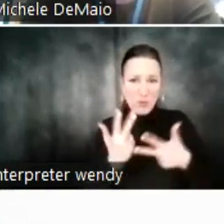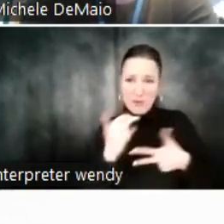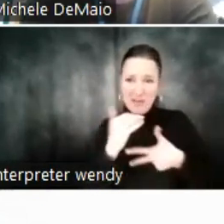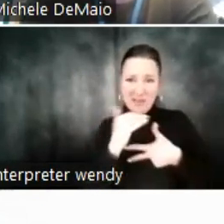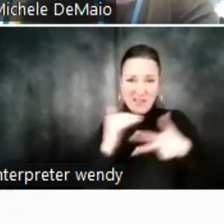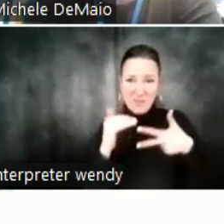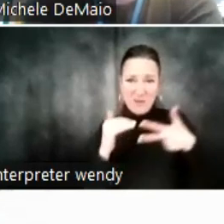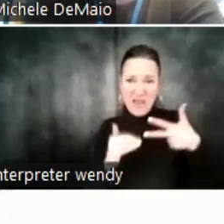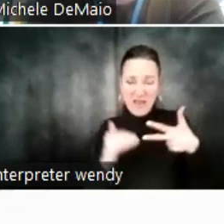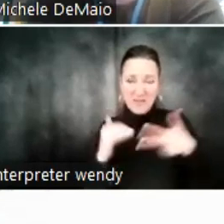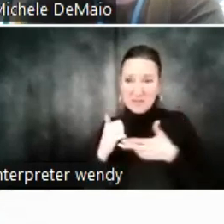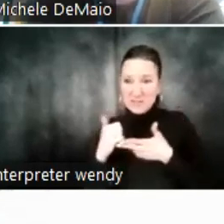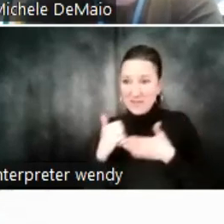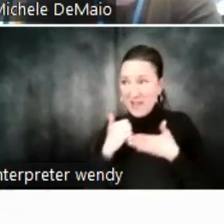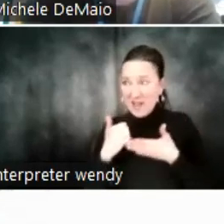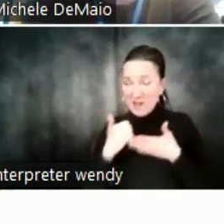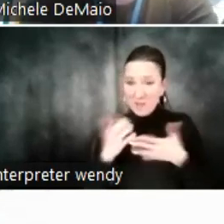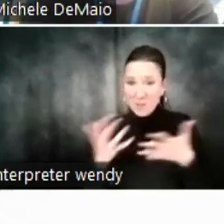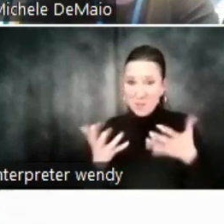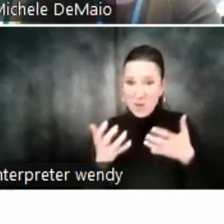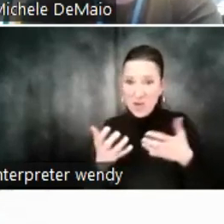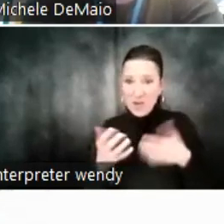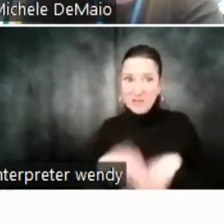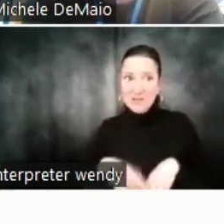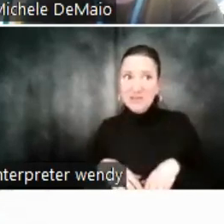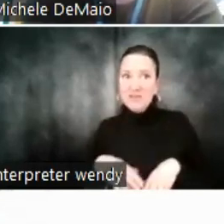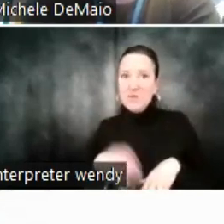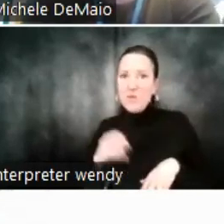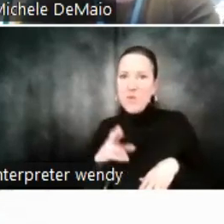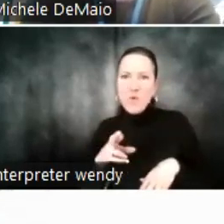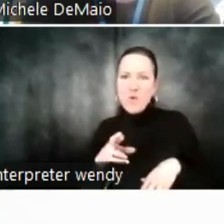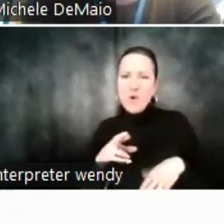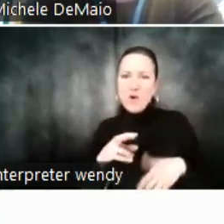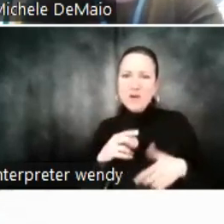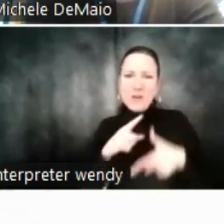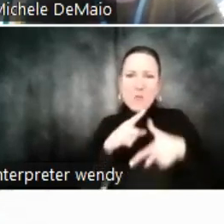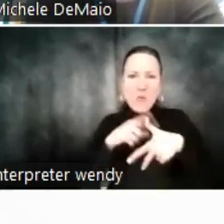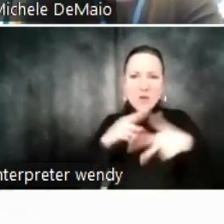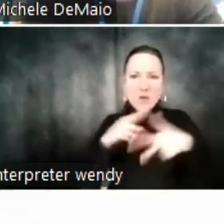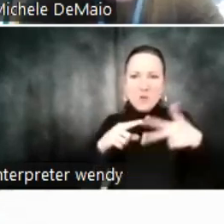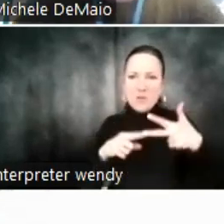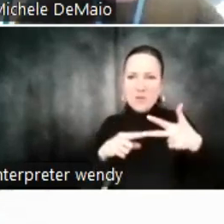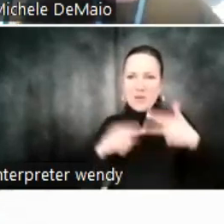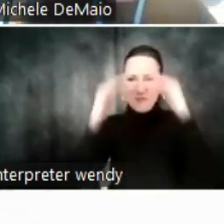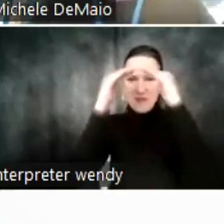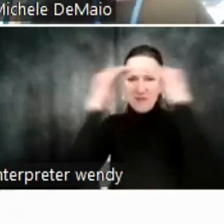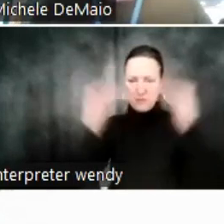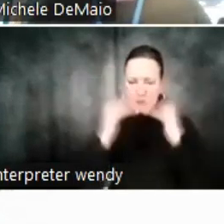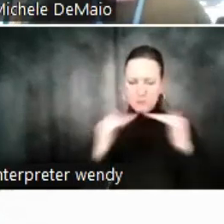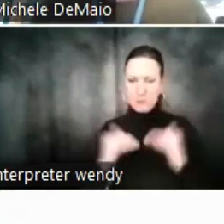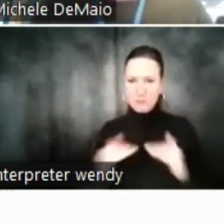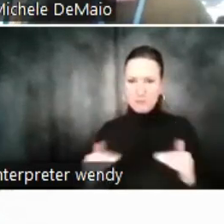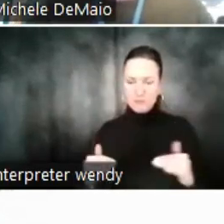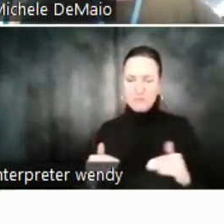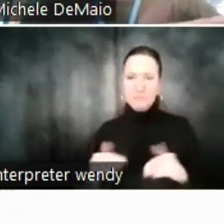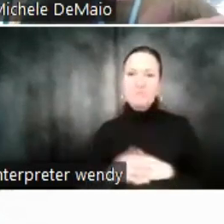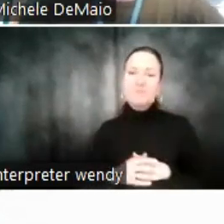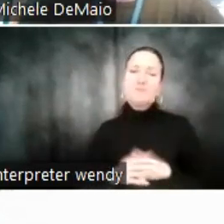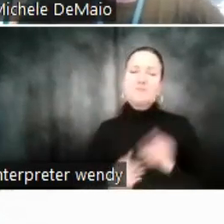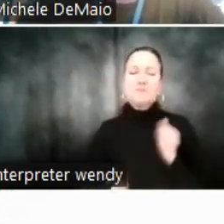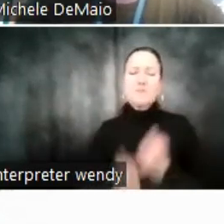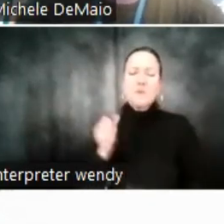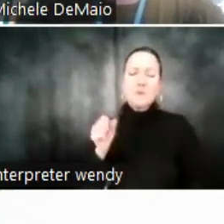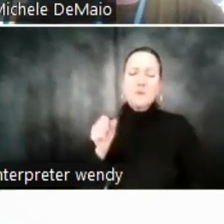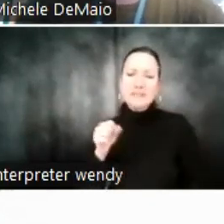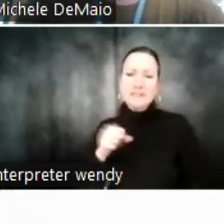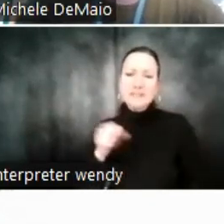really, like, we're going to help you to target at different stages of the funnel? Absolutely. So more often than not, I'm